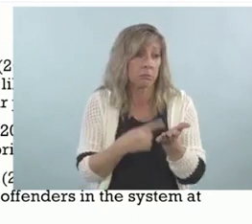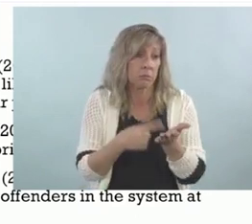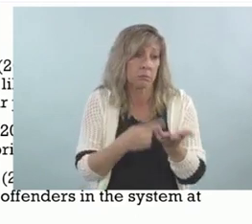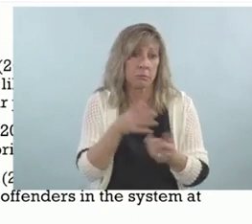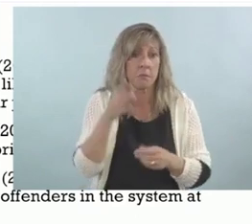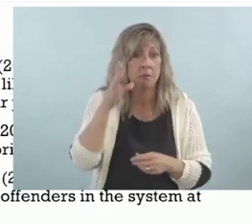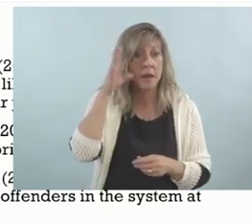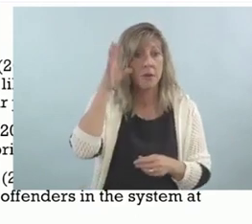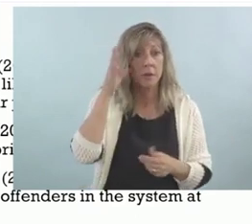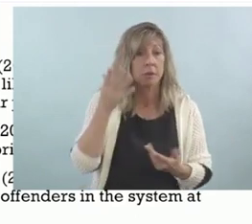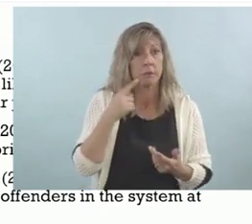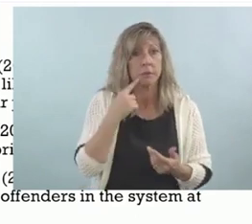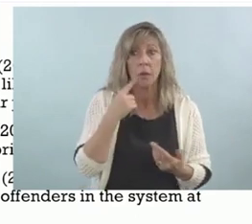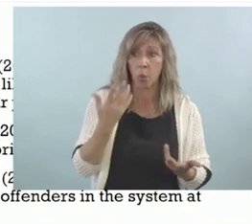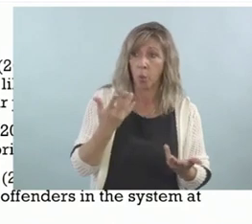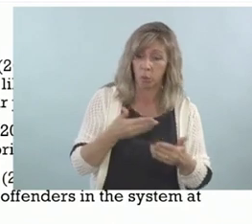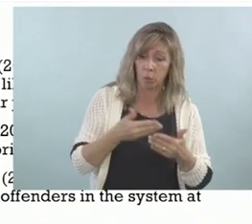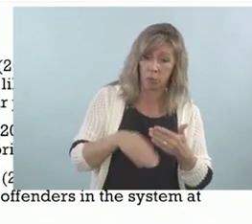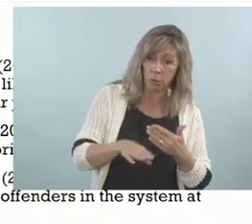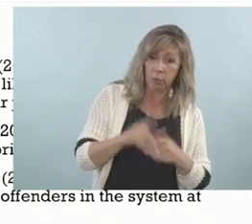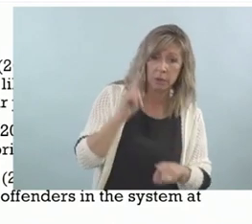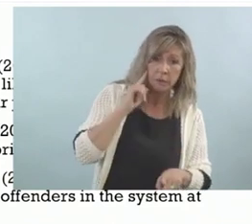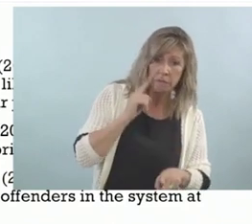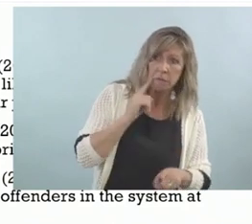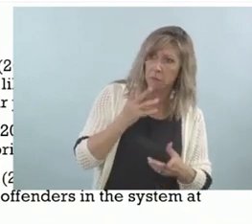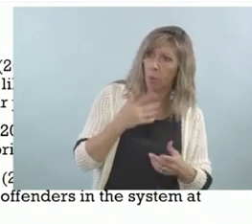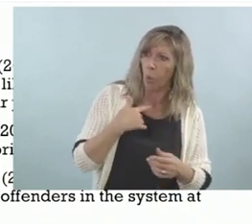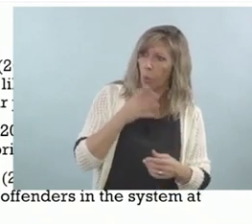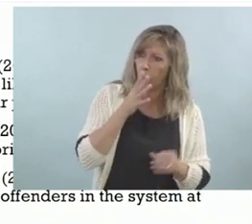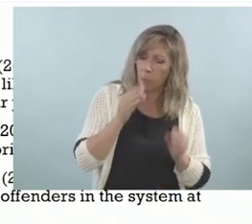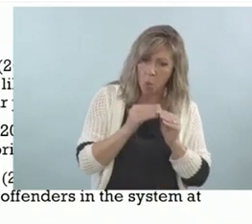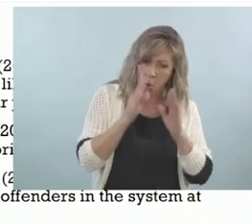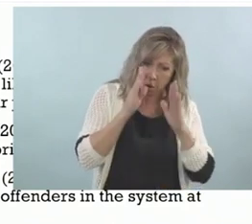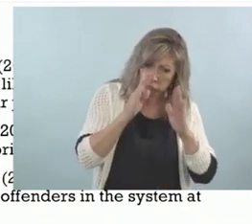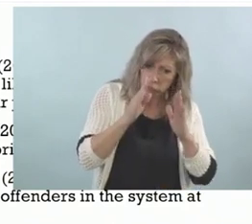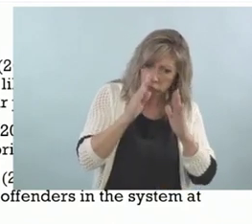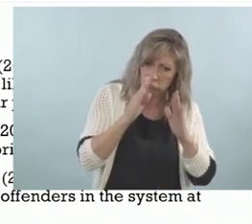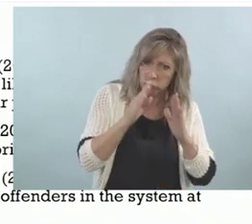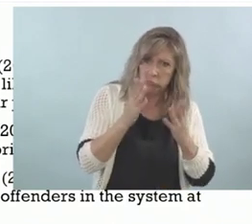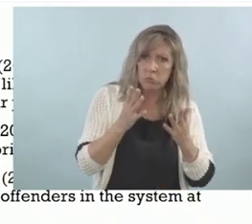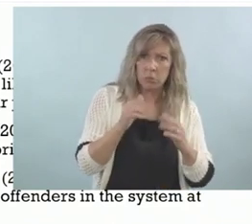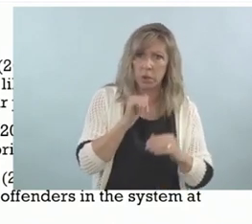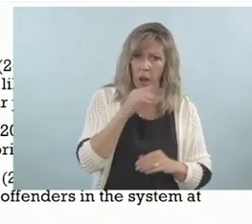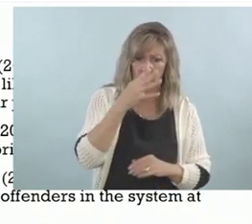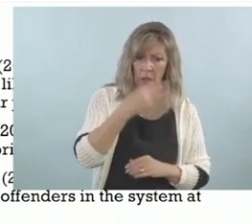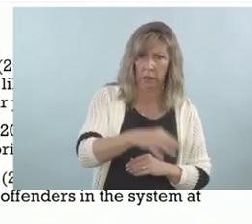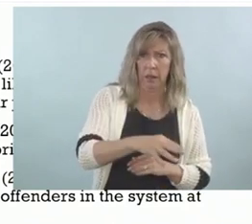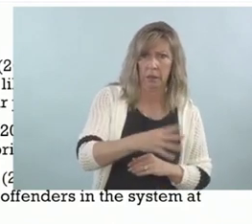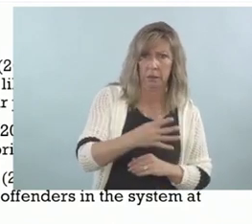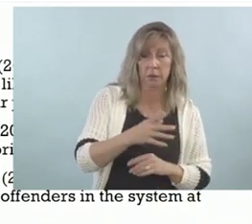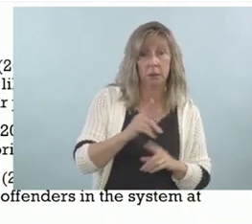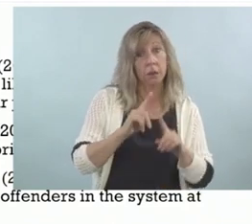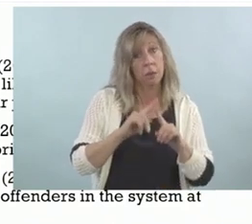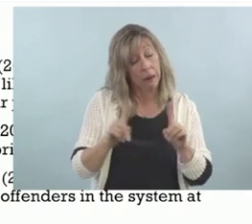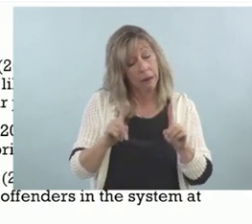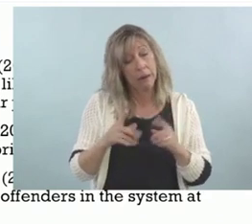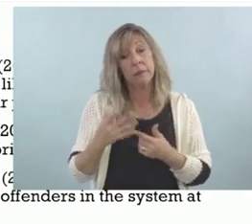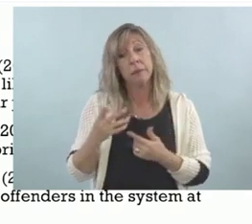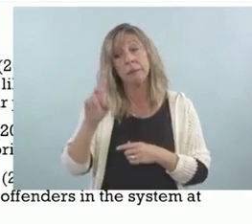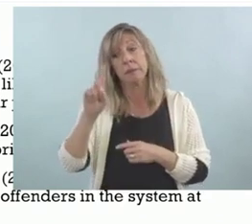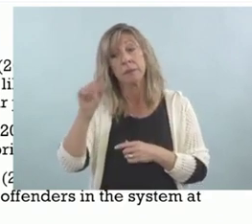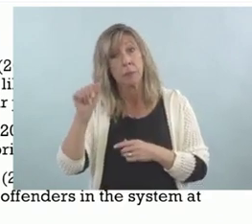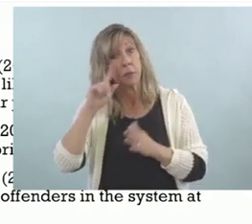well, when we have a deaf kid, we often put more attention on them. But the reality is, is disability research says that